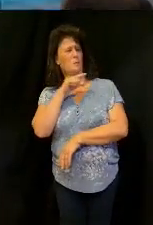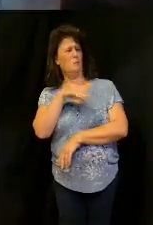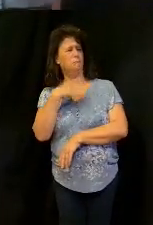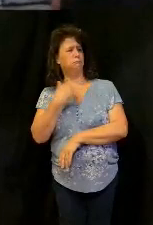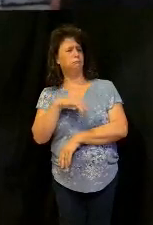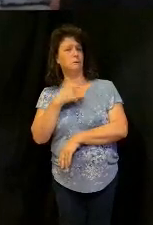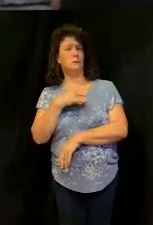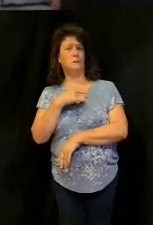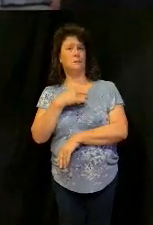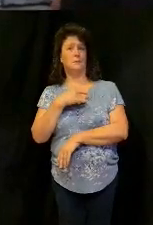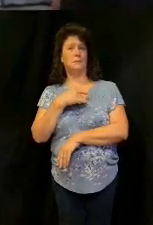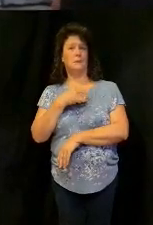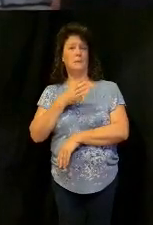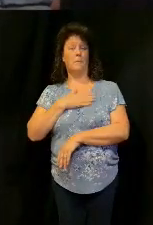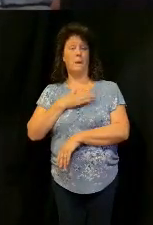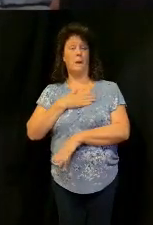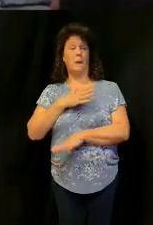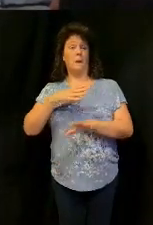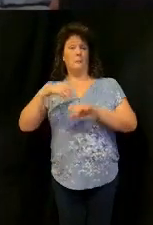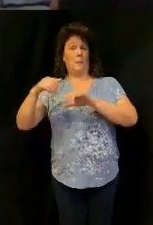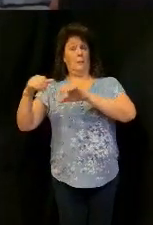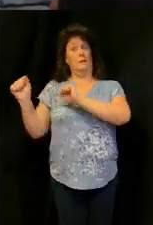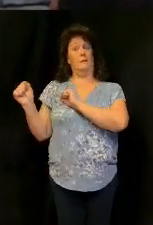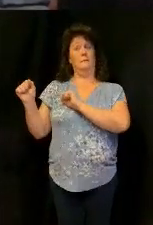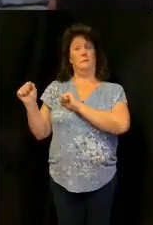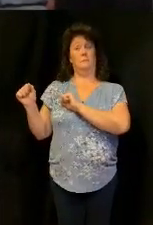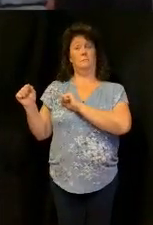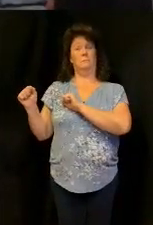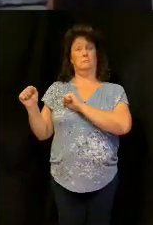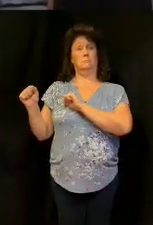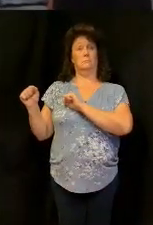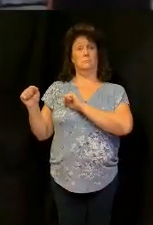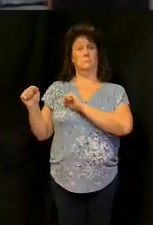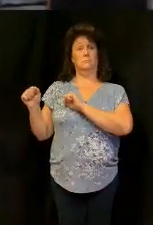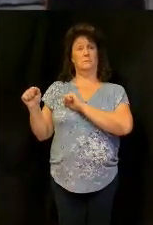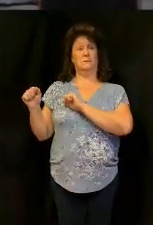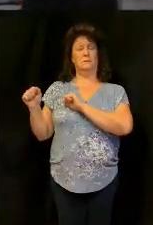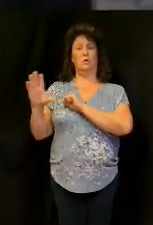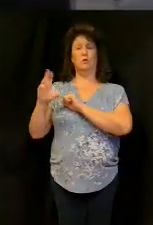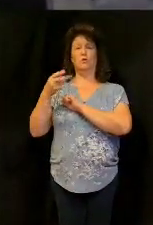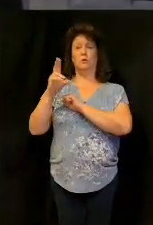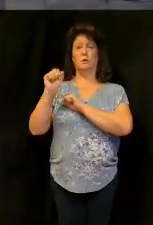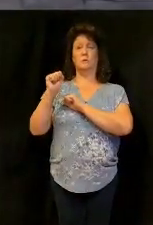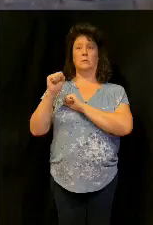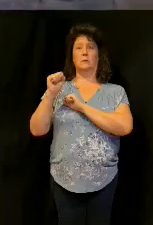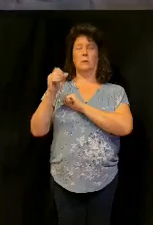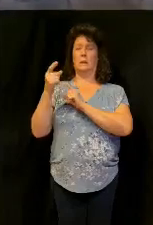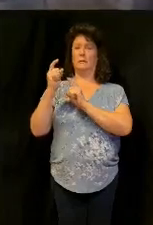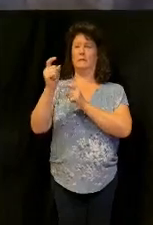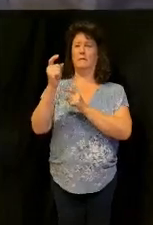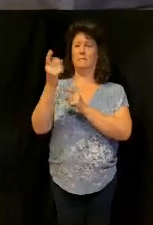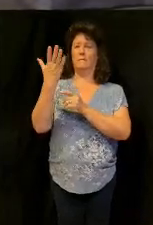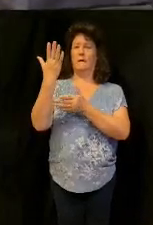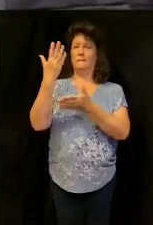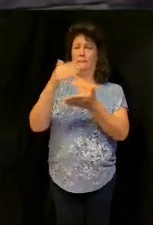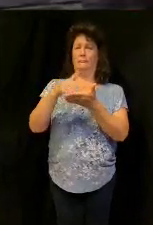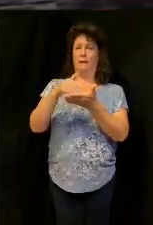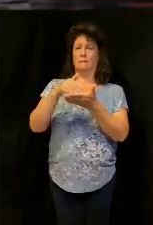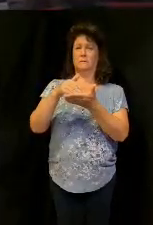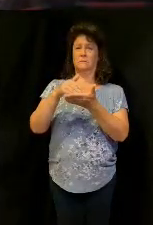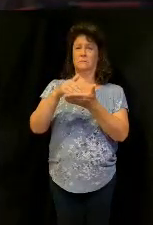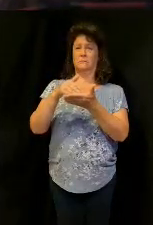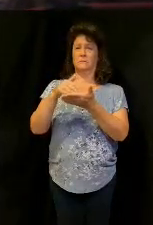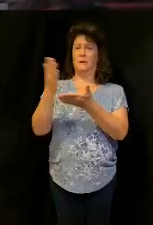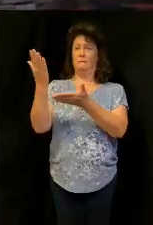but I'm going away I'm gone and I said listen Chris I'm going to give you five thousand dollars I'm going to give you five thousand dollars